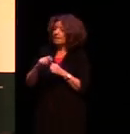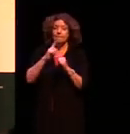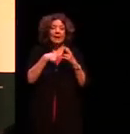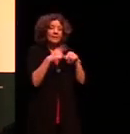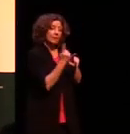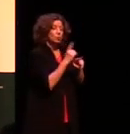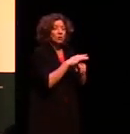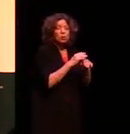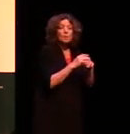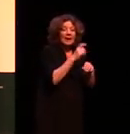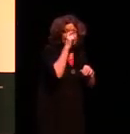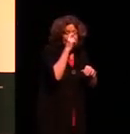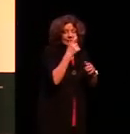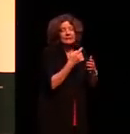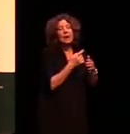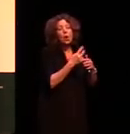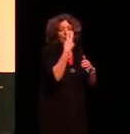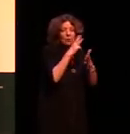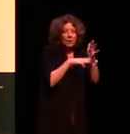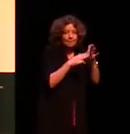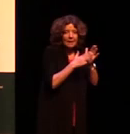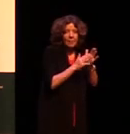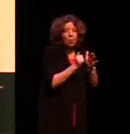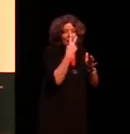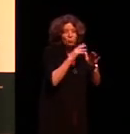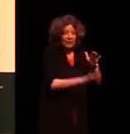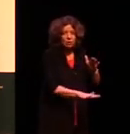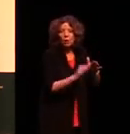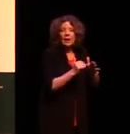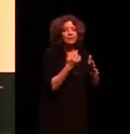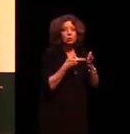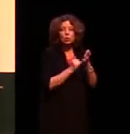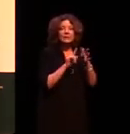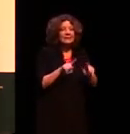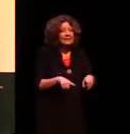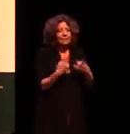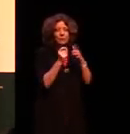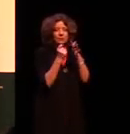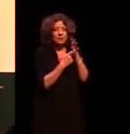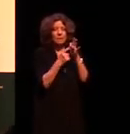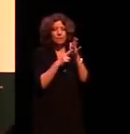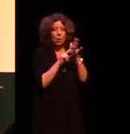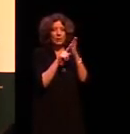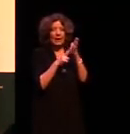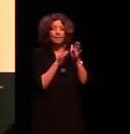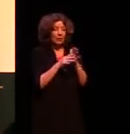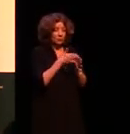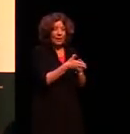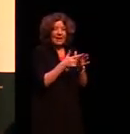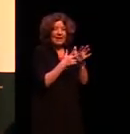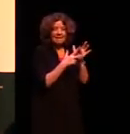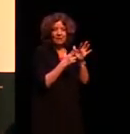talking to my sister or my cousin or my grandmother or my grandchild I would have to use a different pronoun nyari because we're an even generation